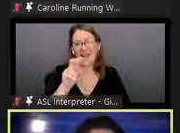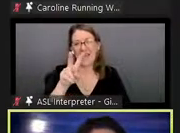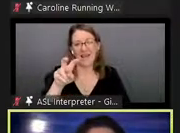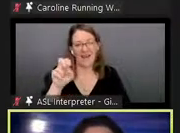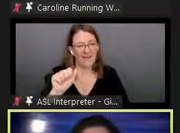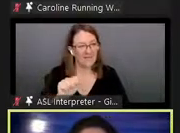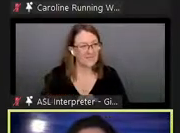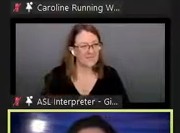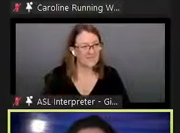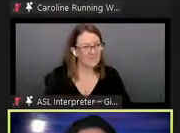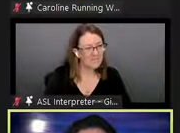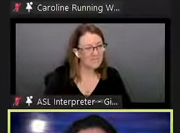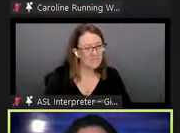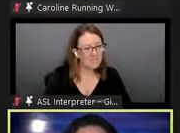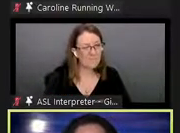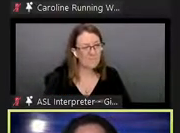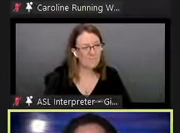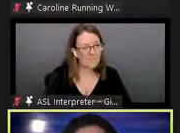finally um